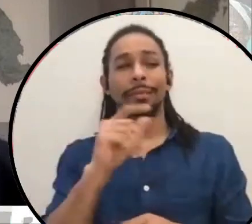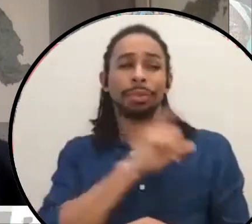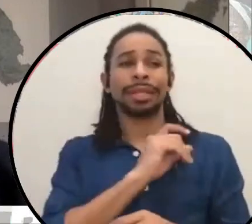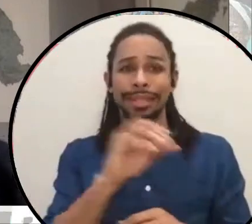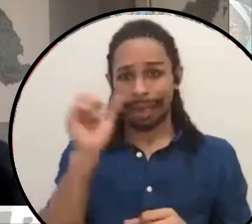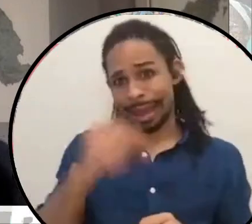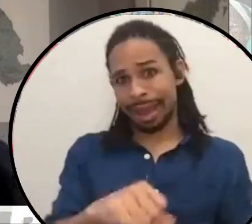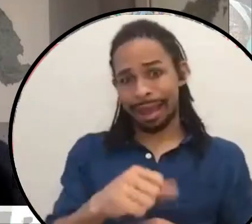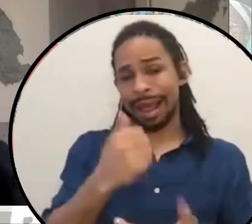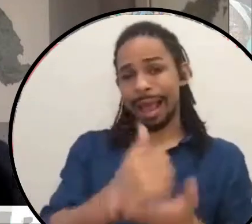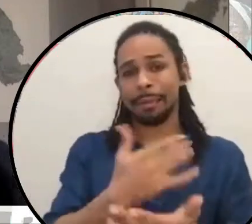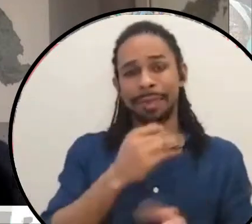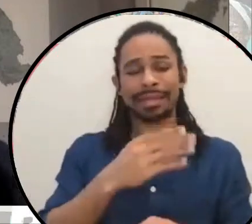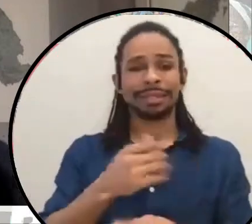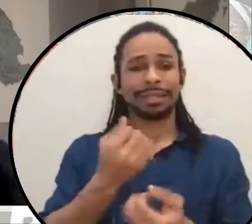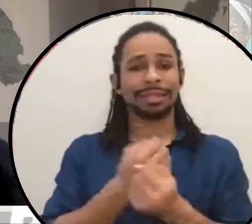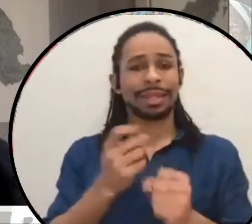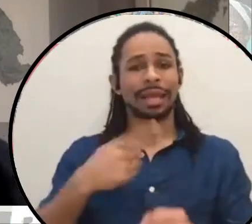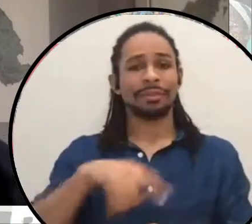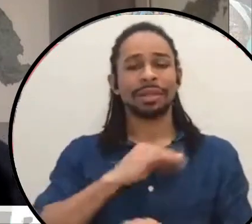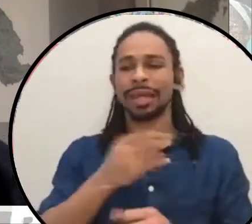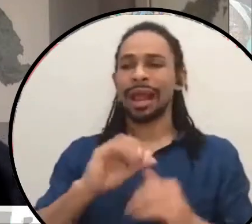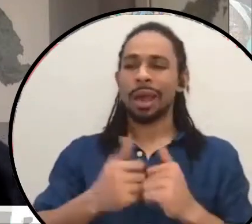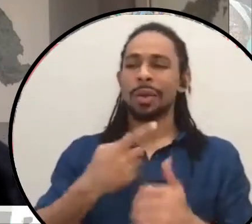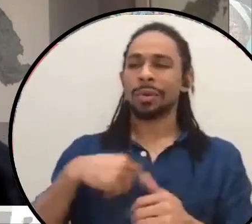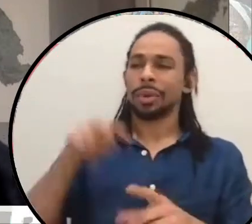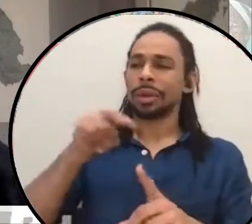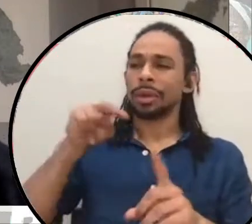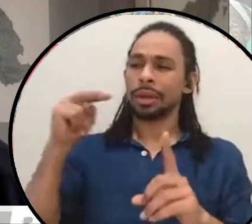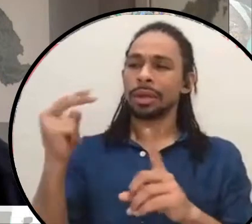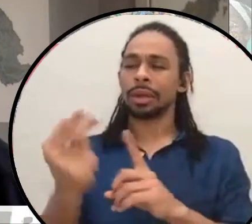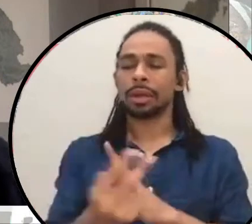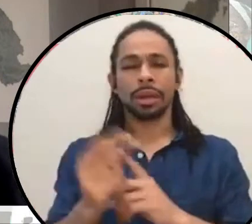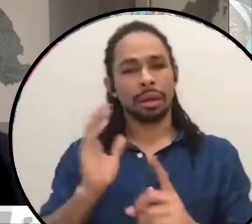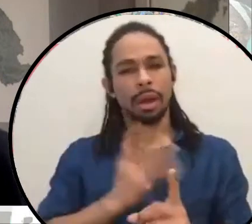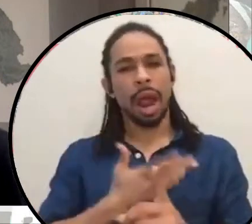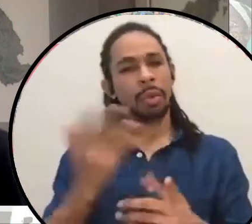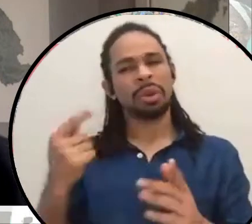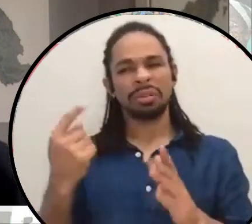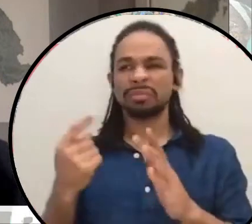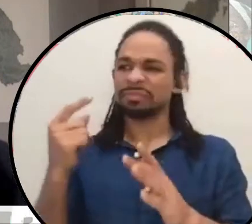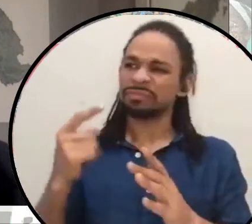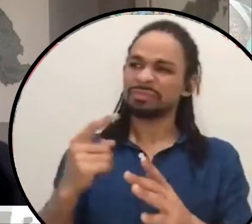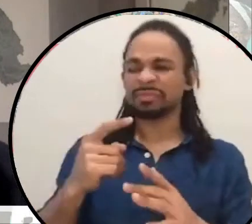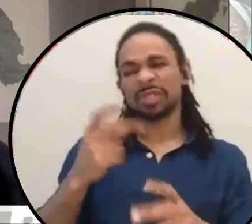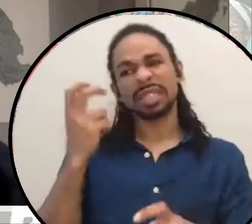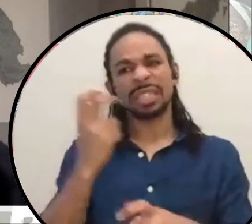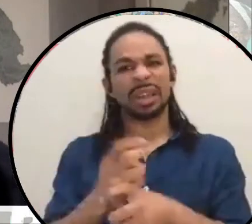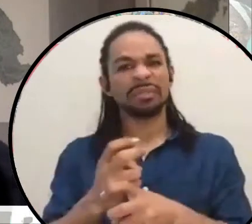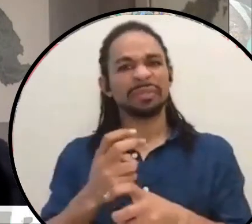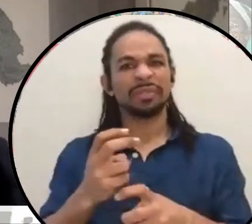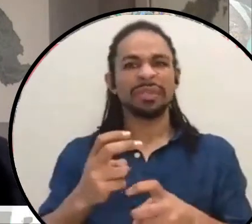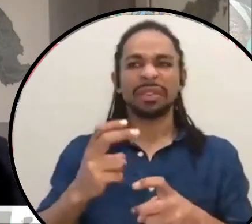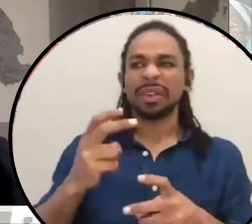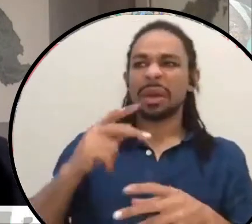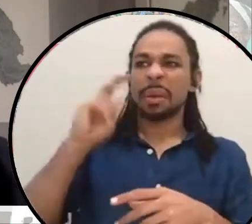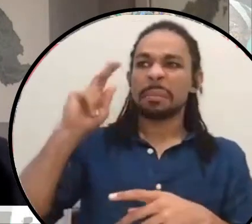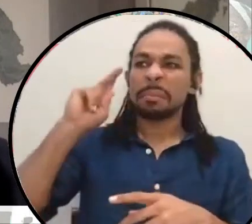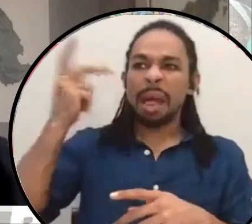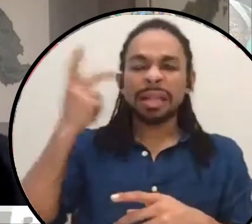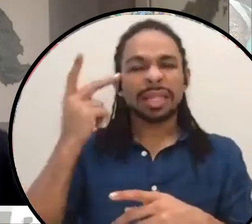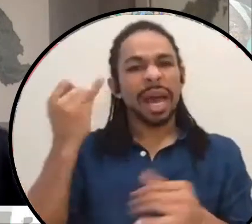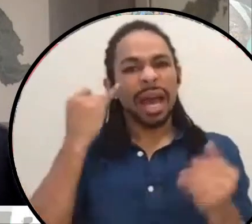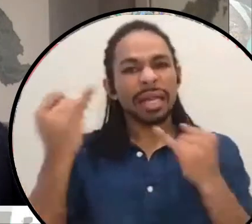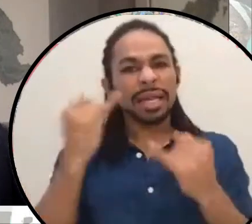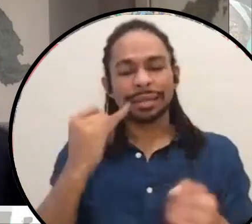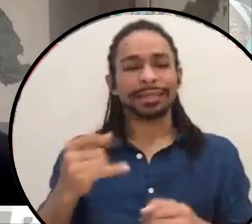domestic violence and sexual assault in our society is through increasing criminalization. So I think I came into this politics because I was